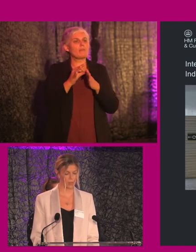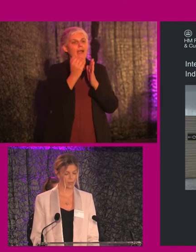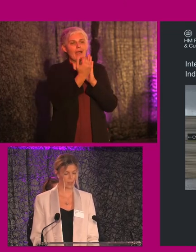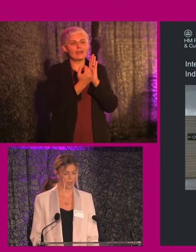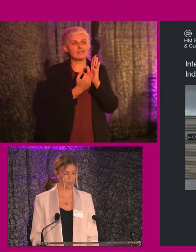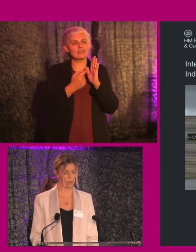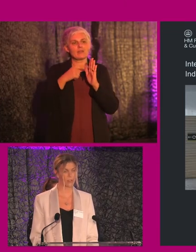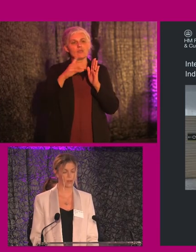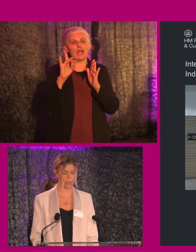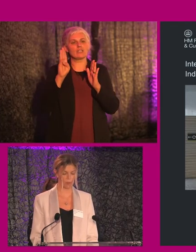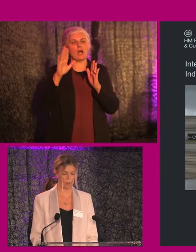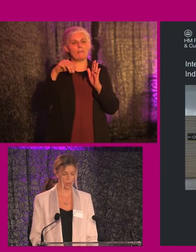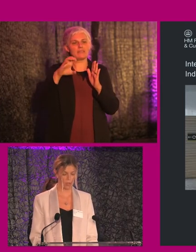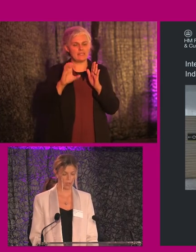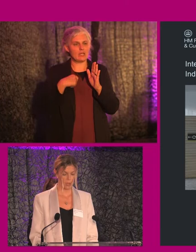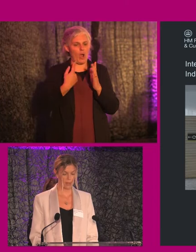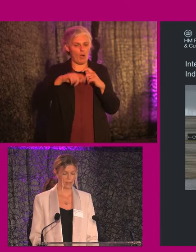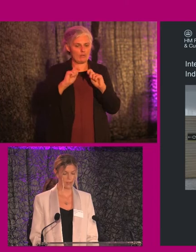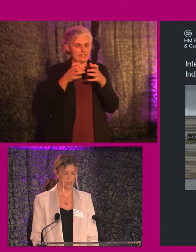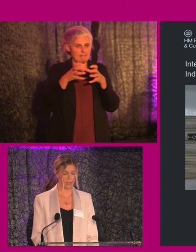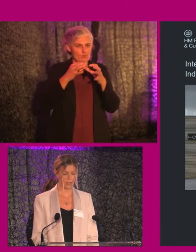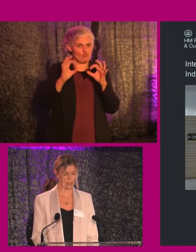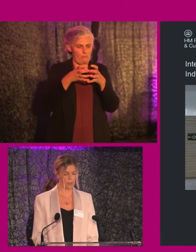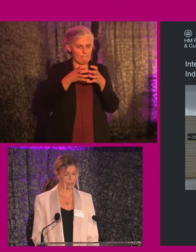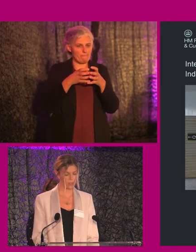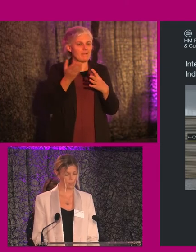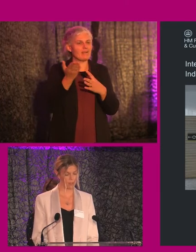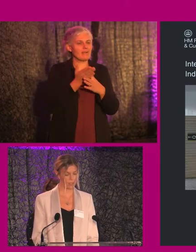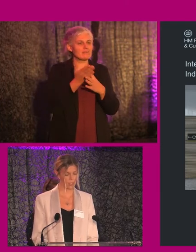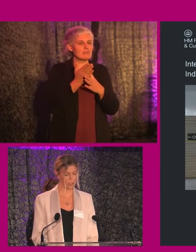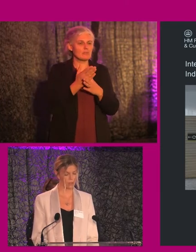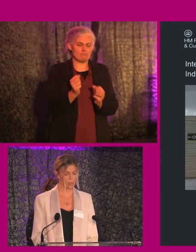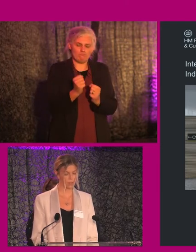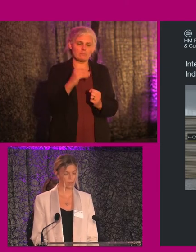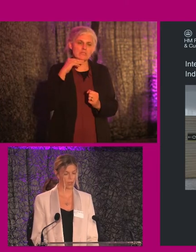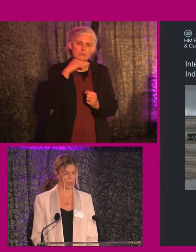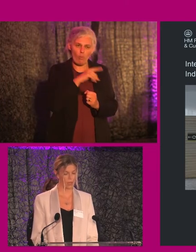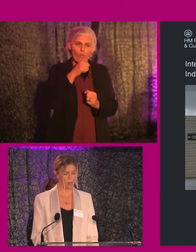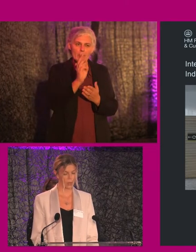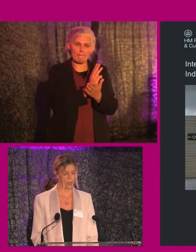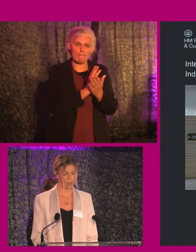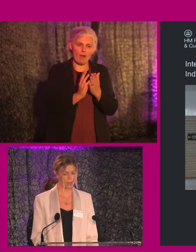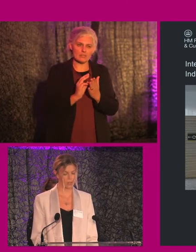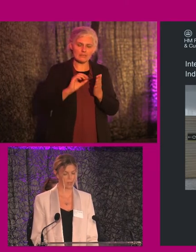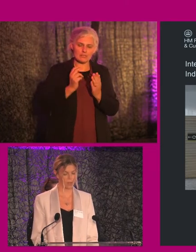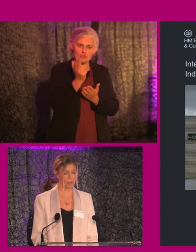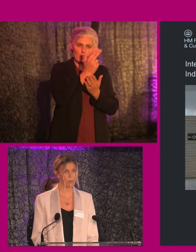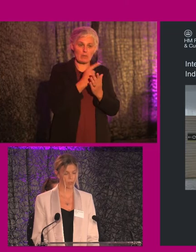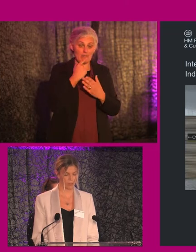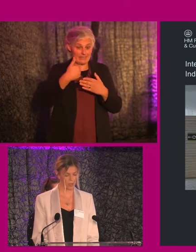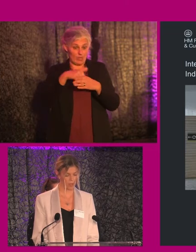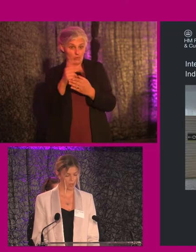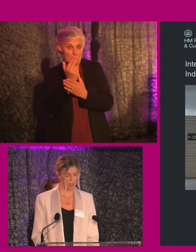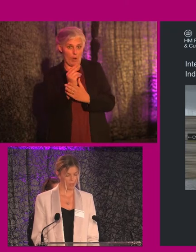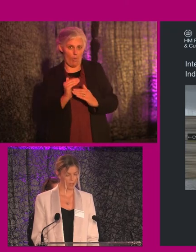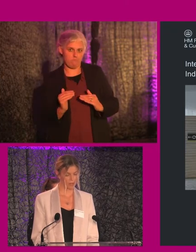HMRC, our understanding group. Accessibility is a critical foundation of a good design, but inclusive design goes much